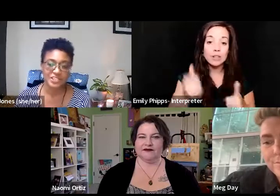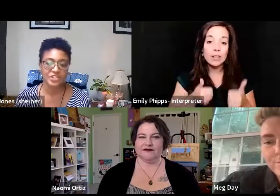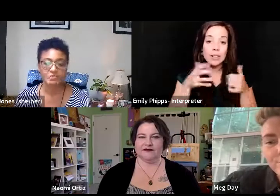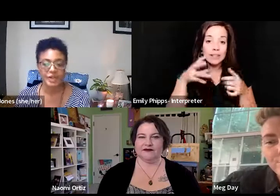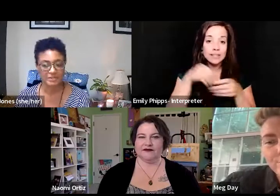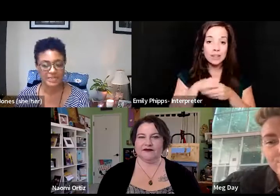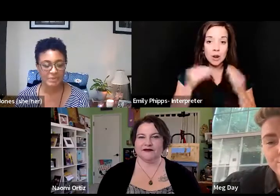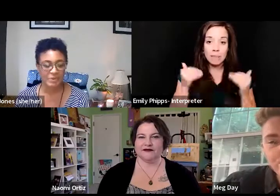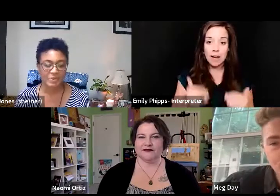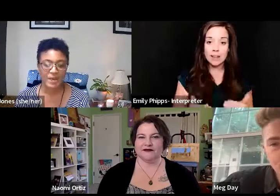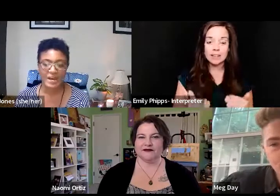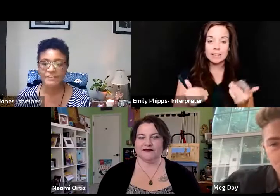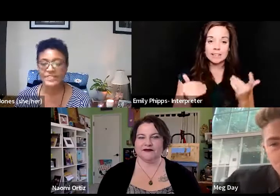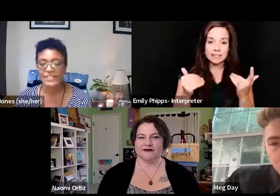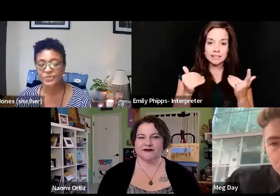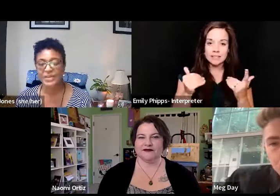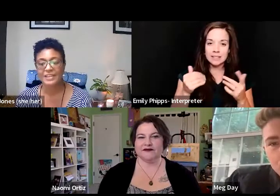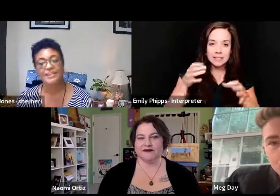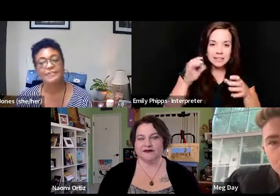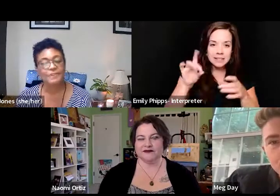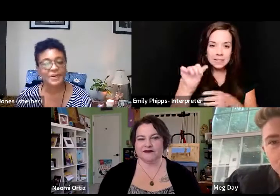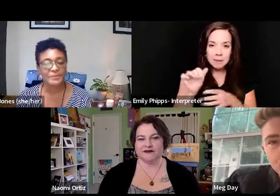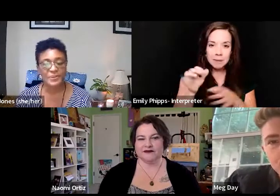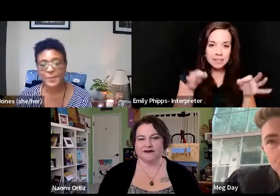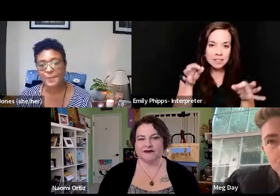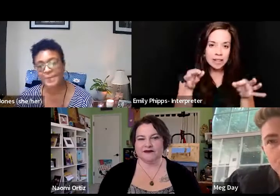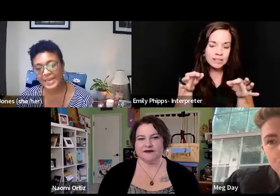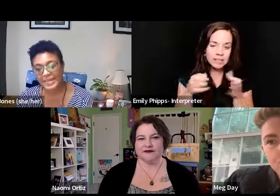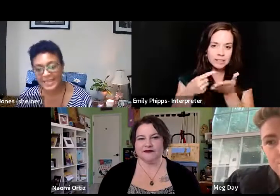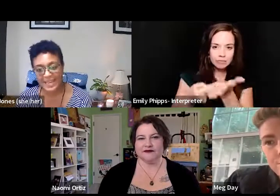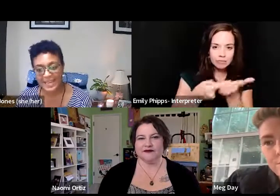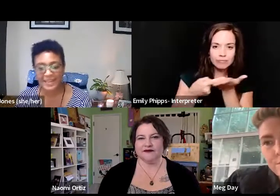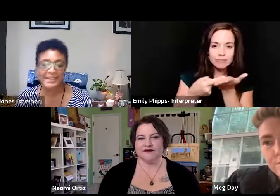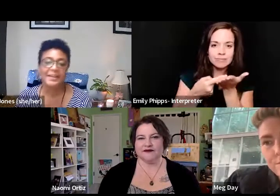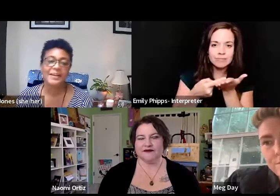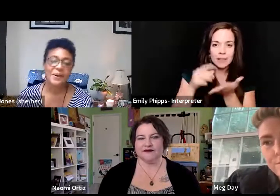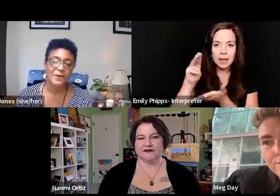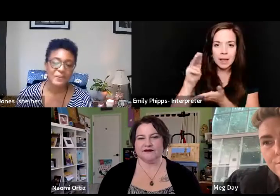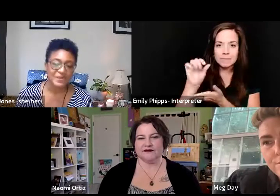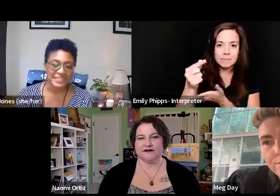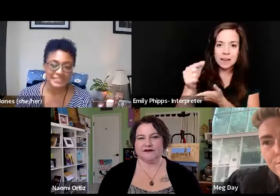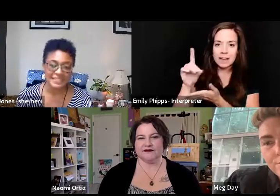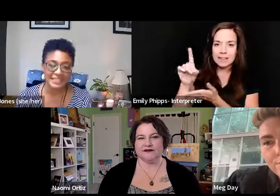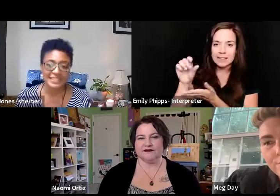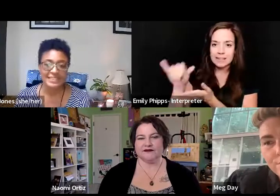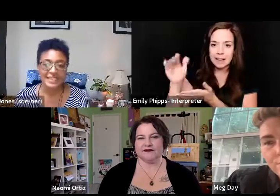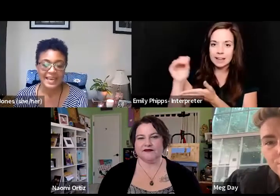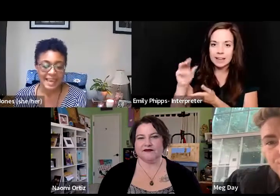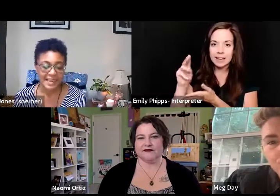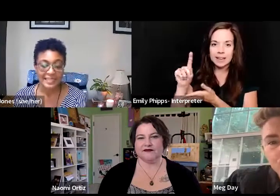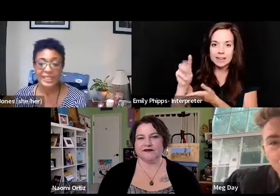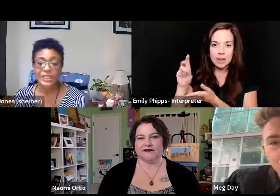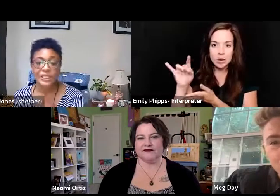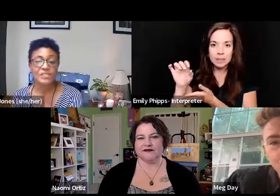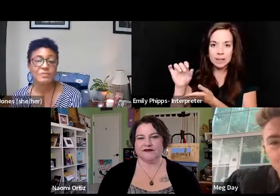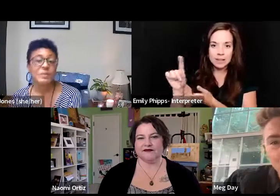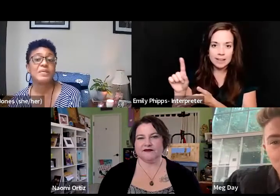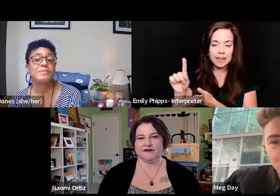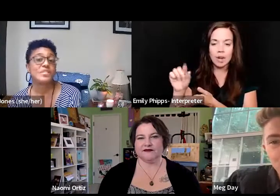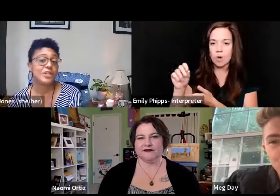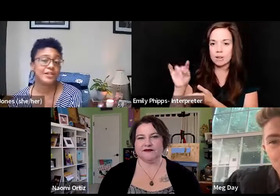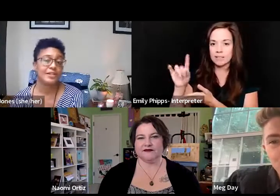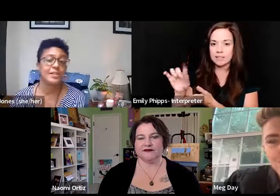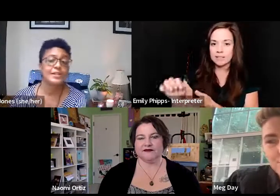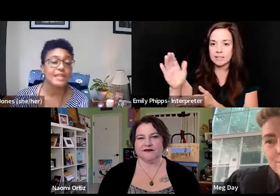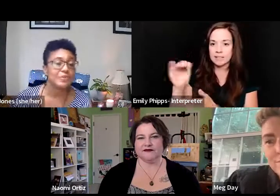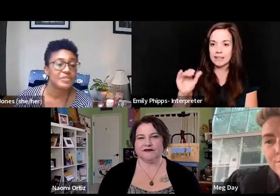justice roundtable featuring the incredible Meg Day, Naomi Ortiz, and Leah Lakshmi